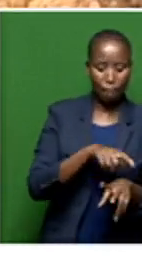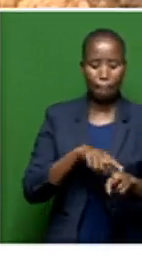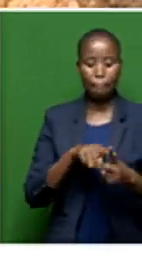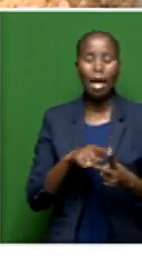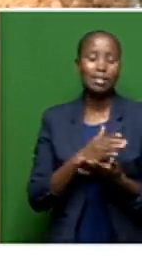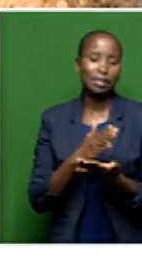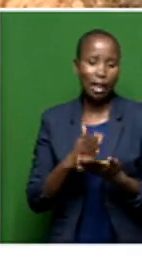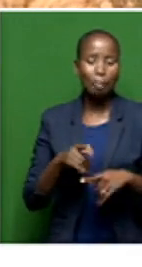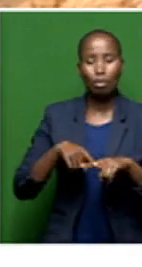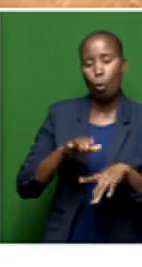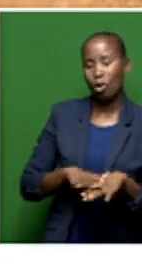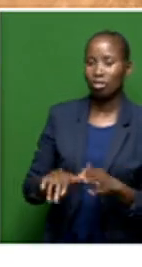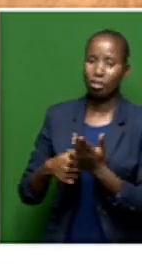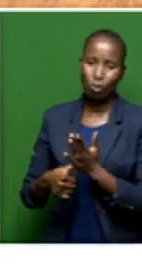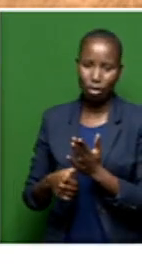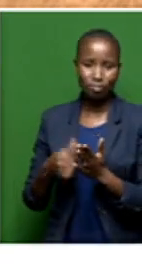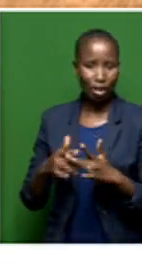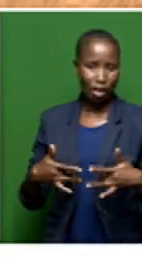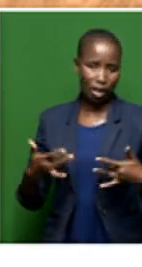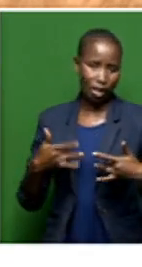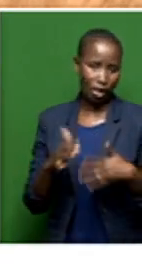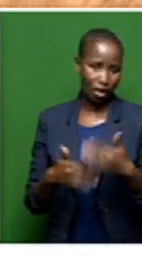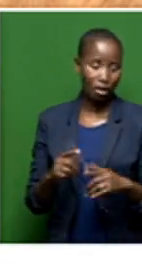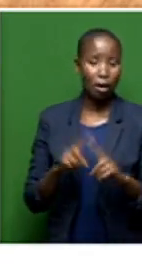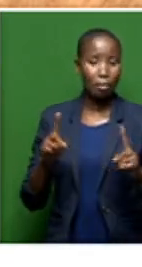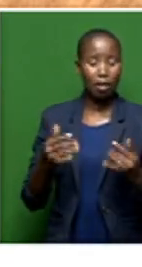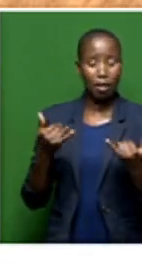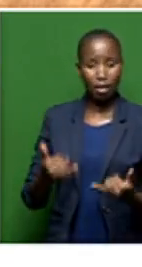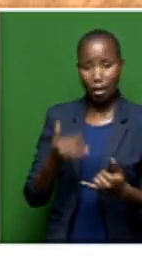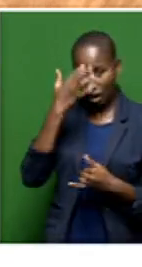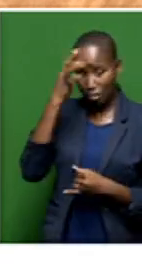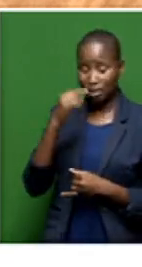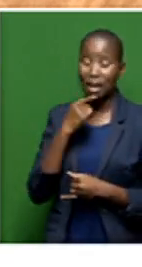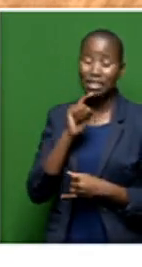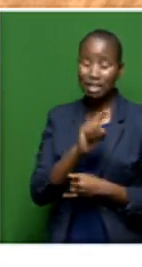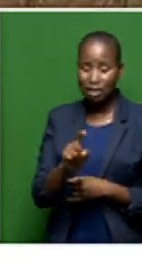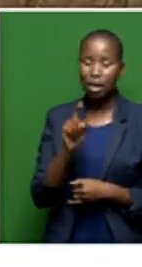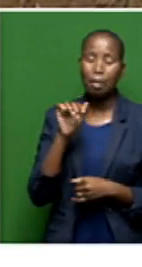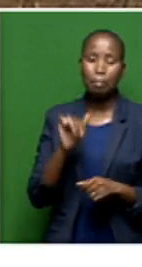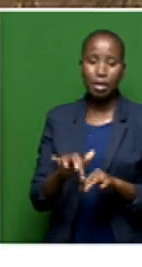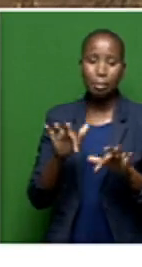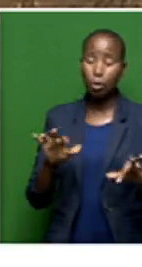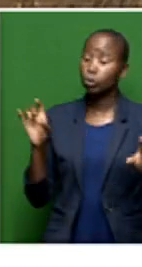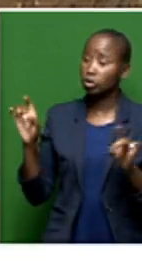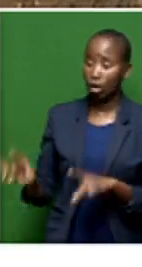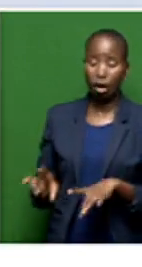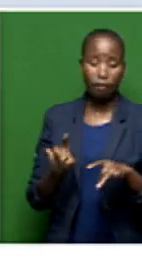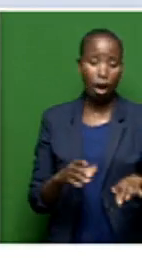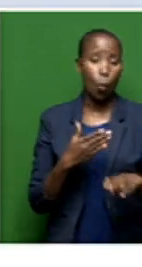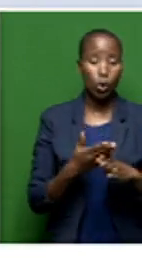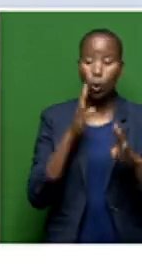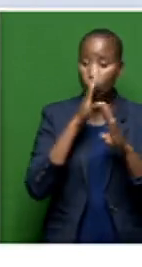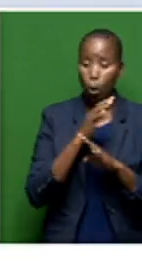grants to survive. A community leader says they have been experiencing water shortages since the outbreak of COVID-19.